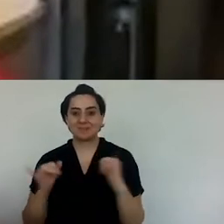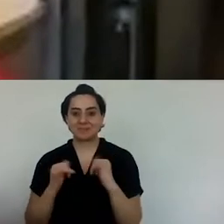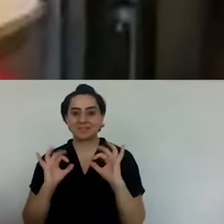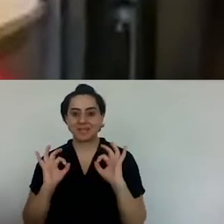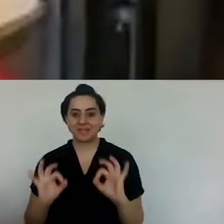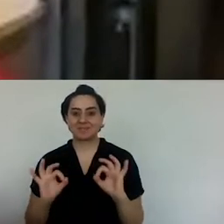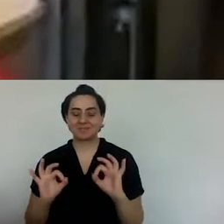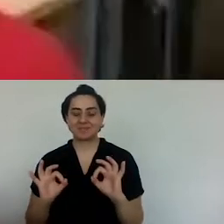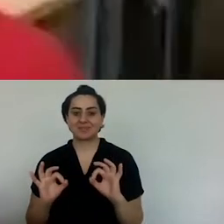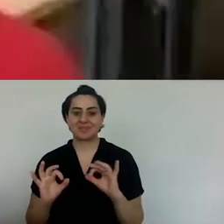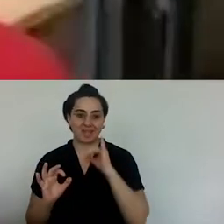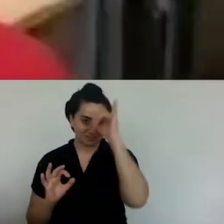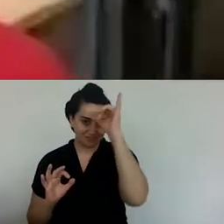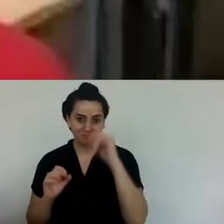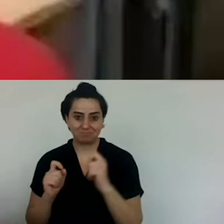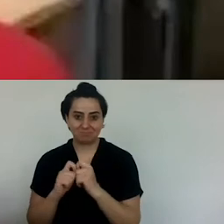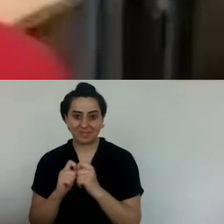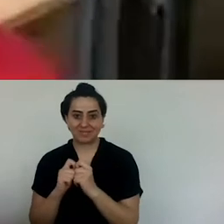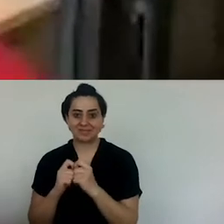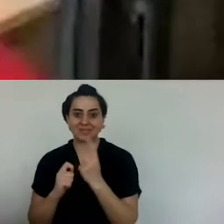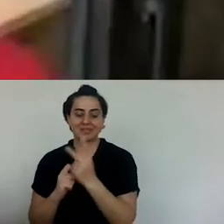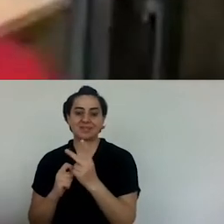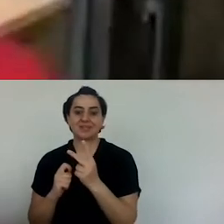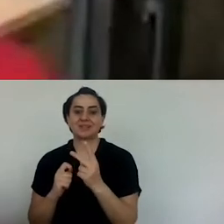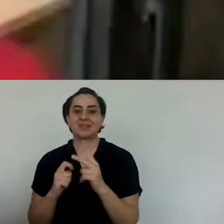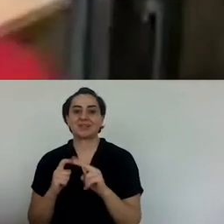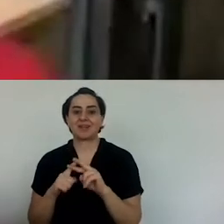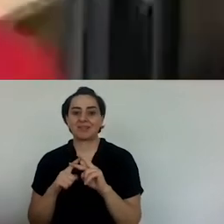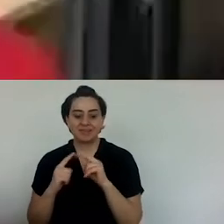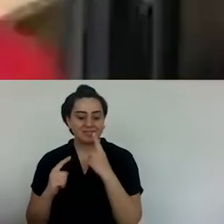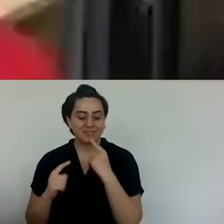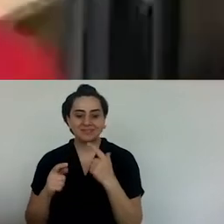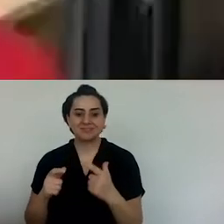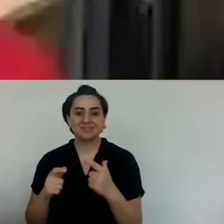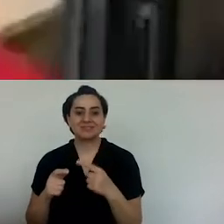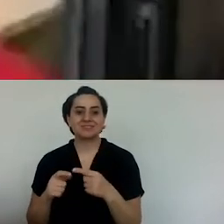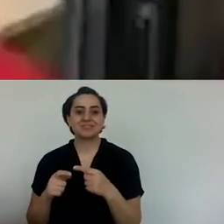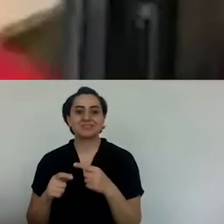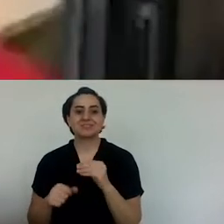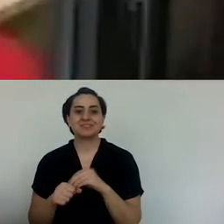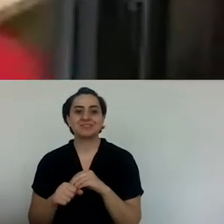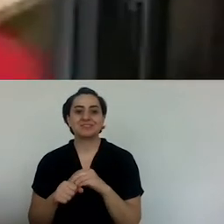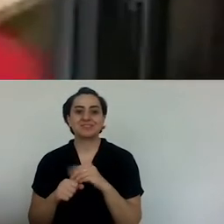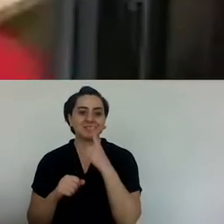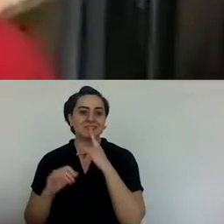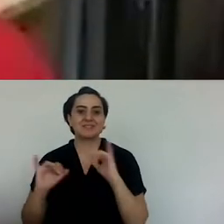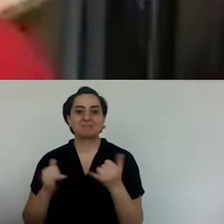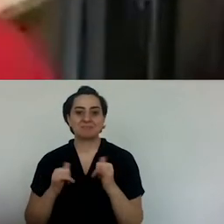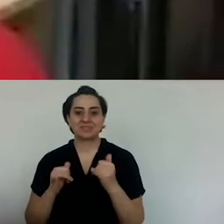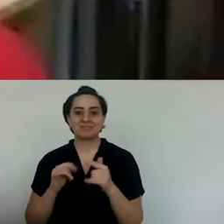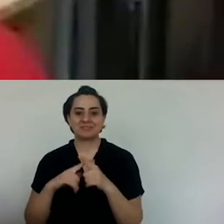Bekir. And at each New Year's Eve, he would bring us